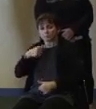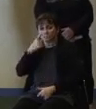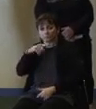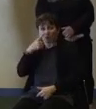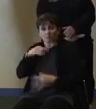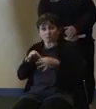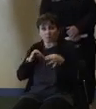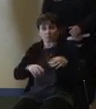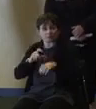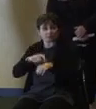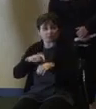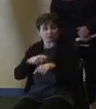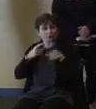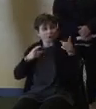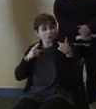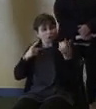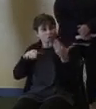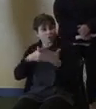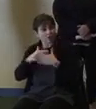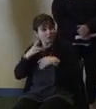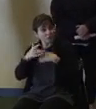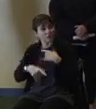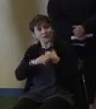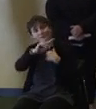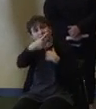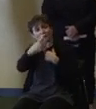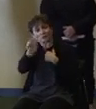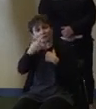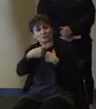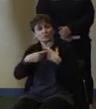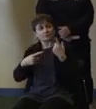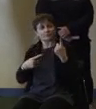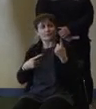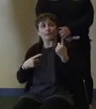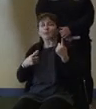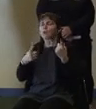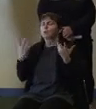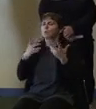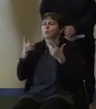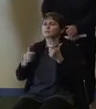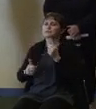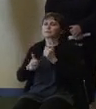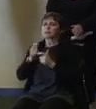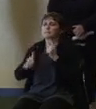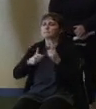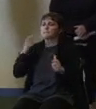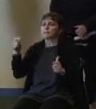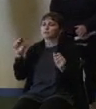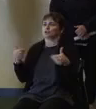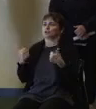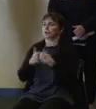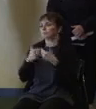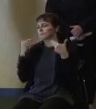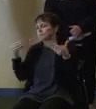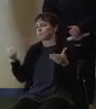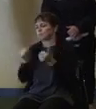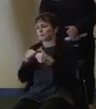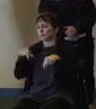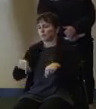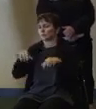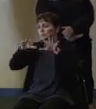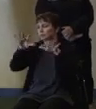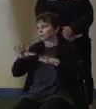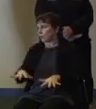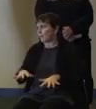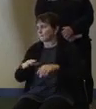You've been here the longest, you get the first question. What do think the biggest challenge is moving forward in this storm? Biggest challenge moving forward in this